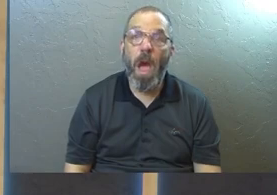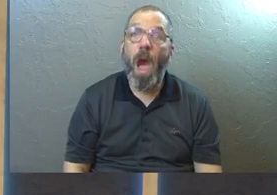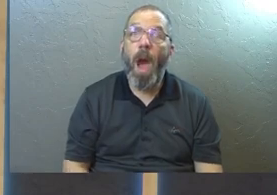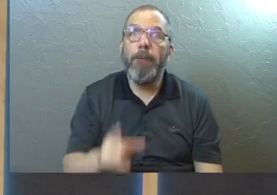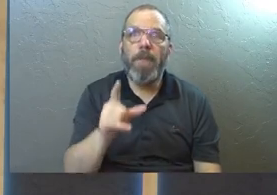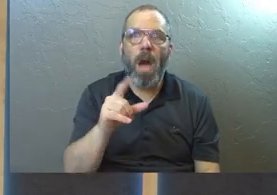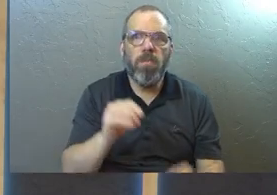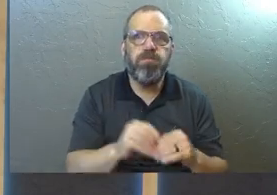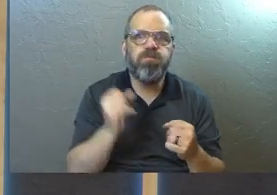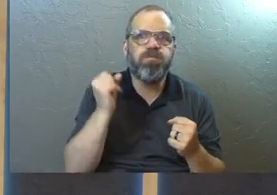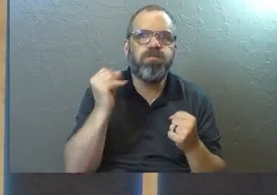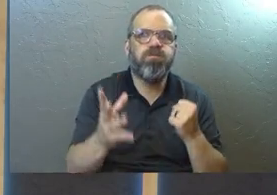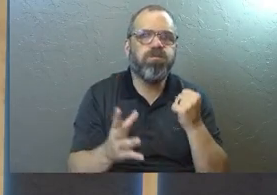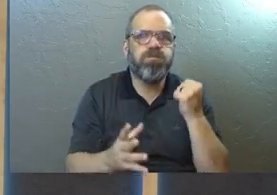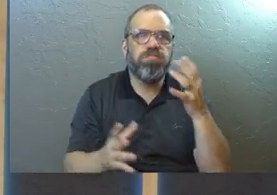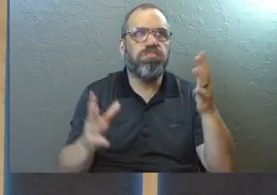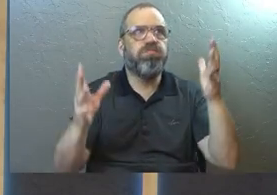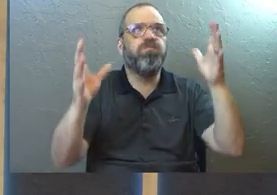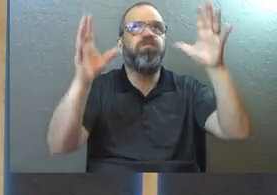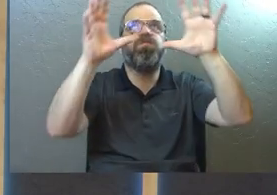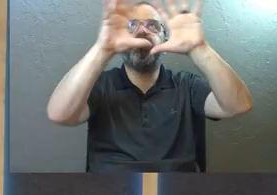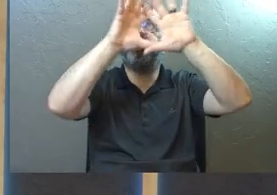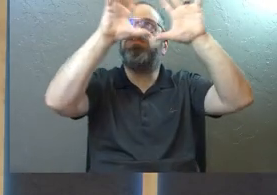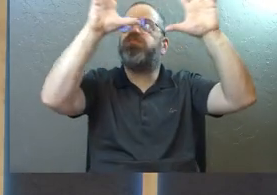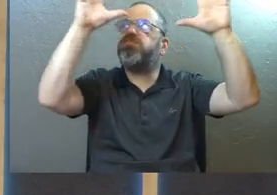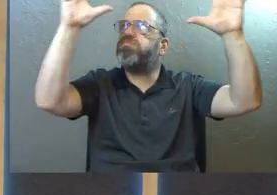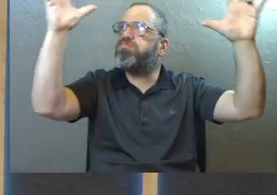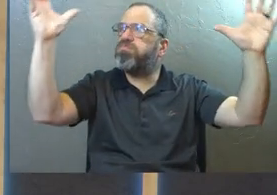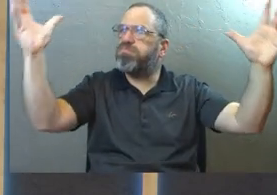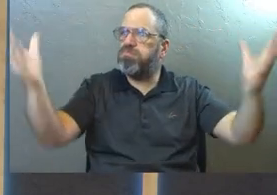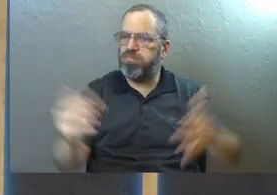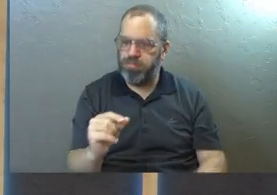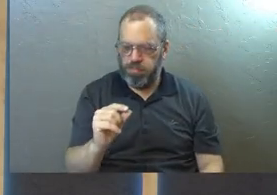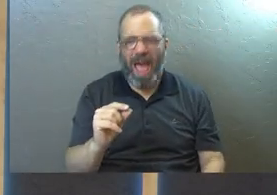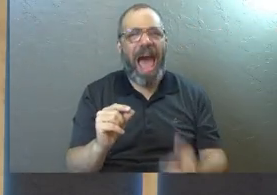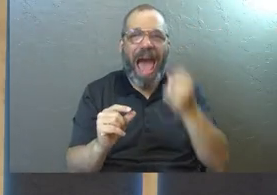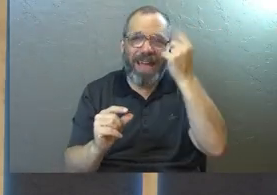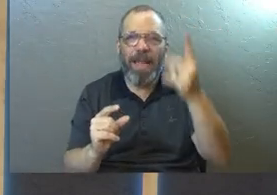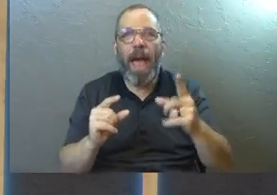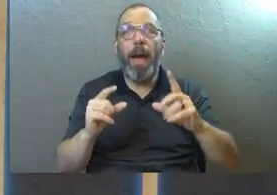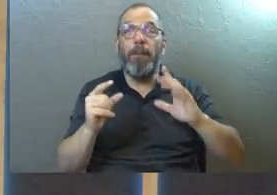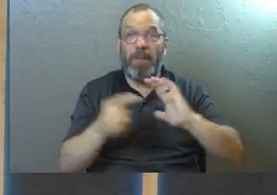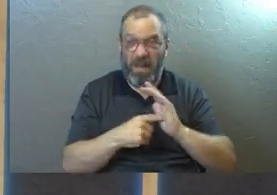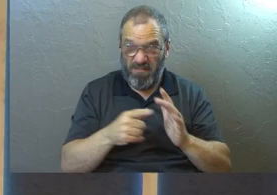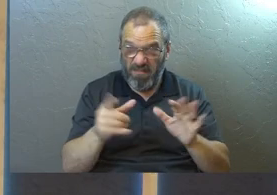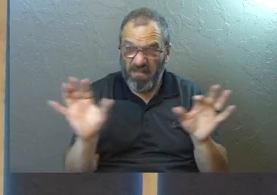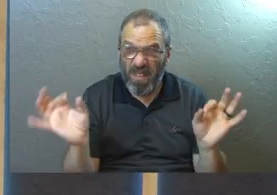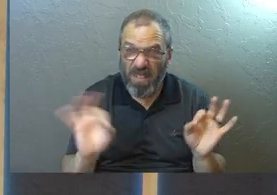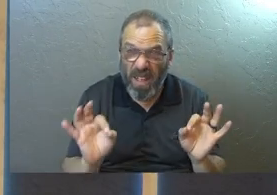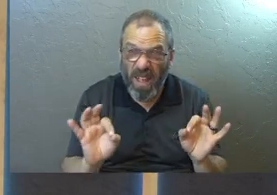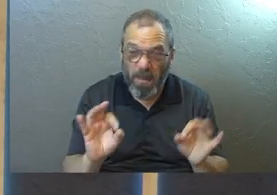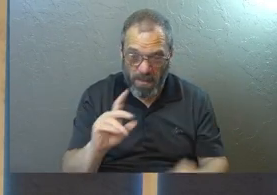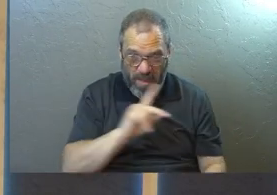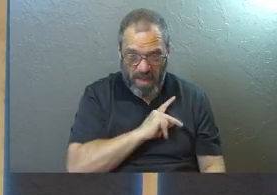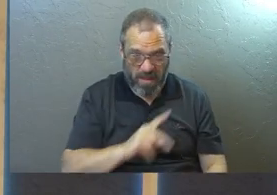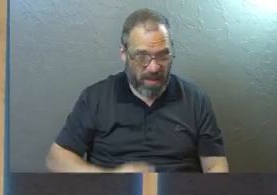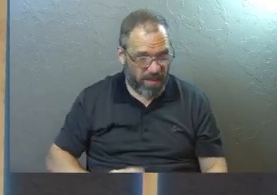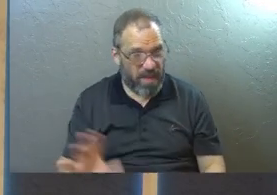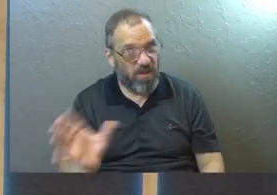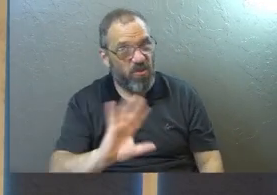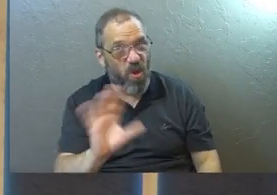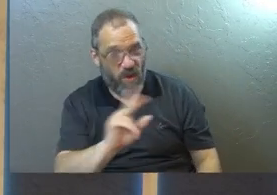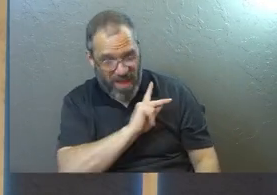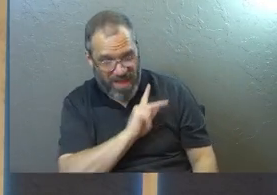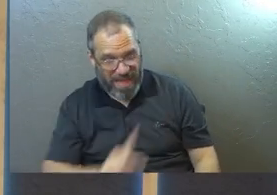Because the more we see about how big this universe is, the more small we feel in it. I get it, but it doesn't mean we're insignificant because the king says no.